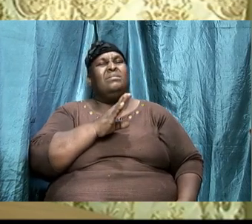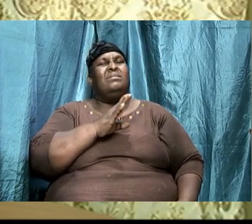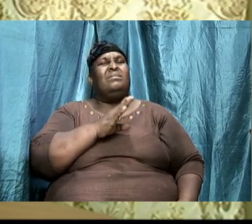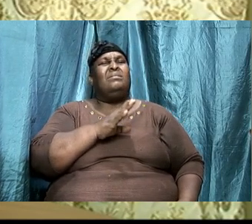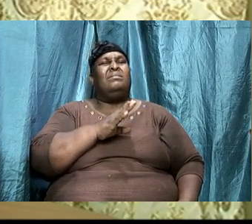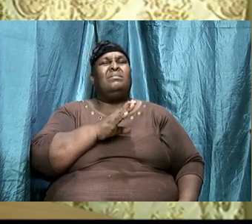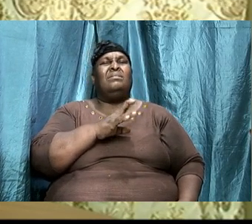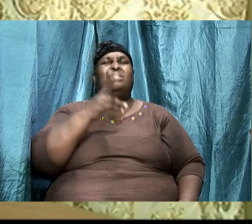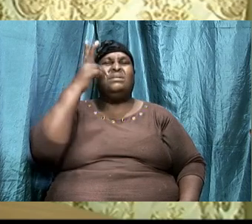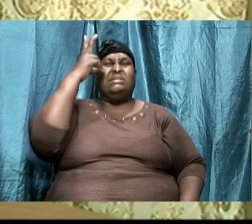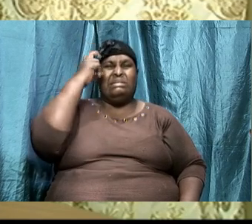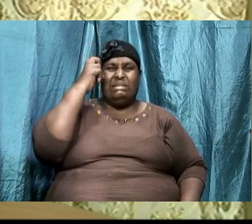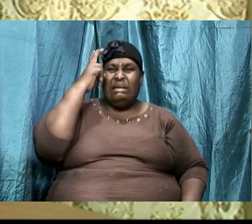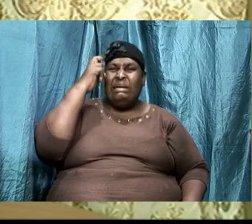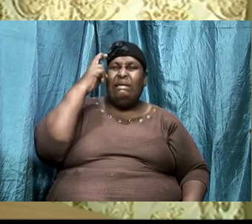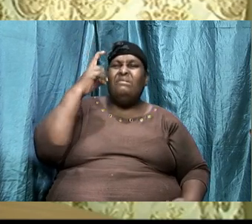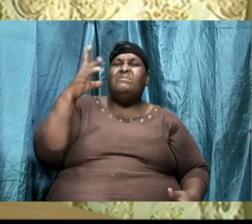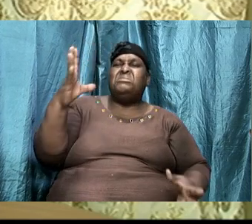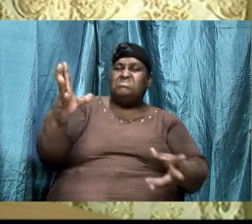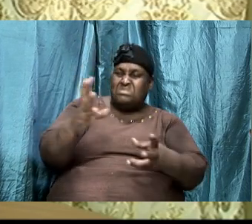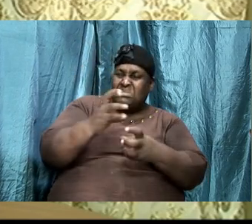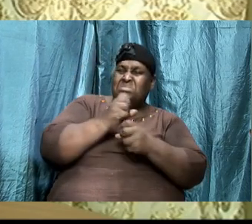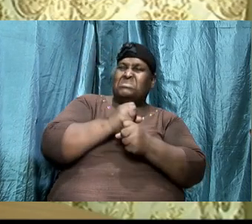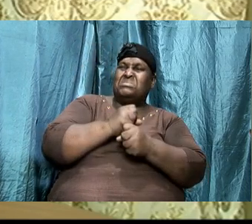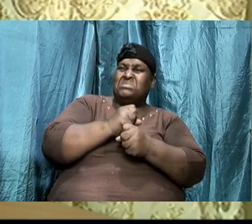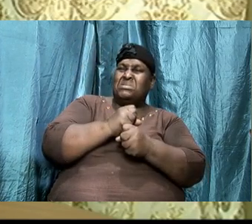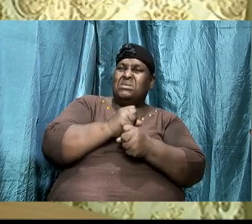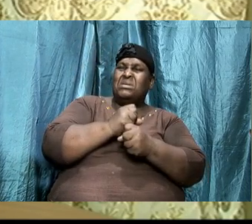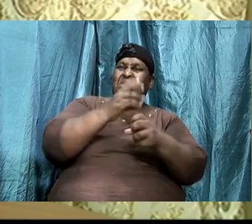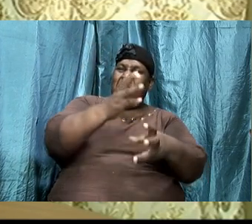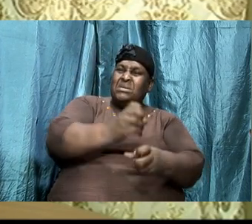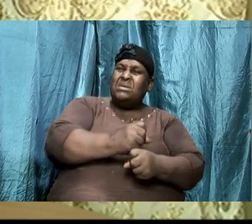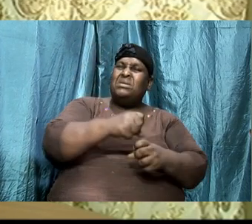The adversary get a hole on them. Pull them out.